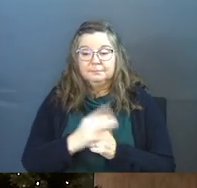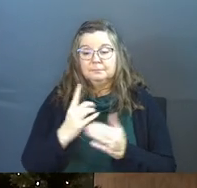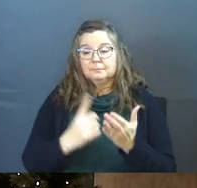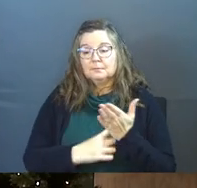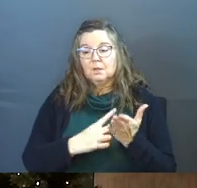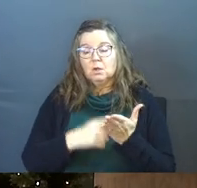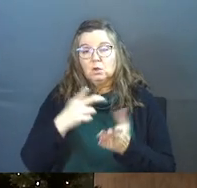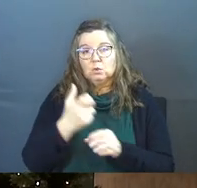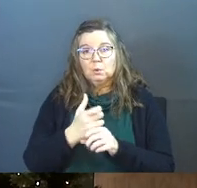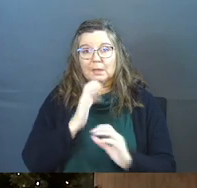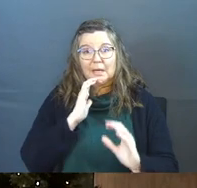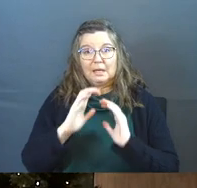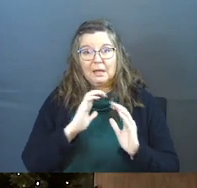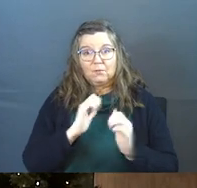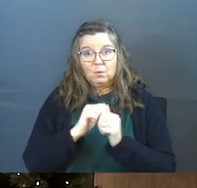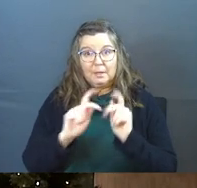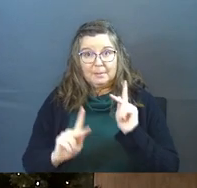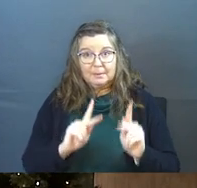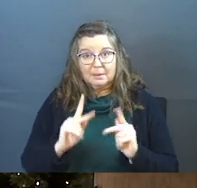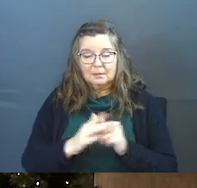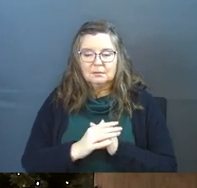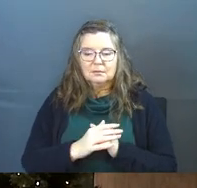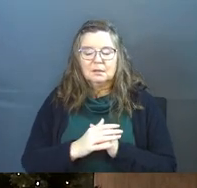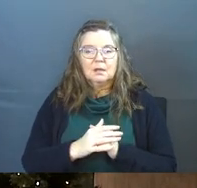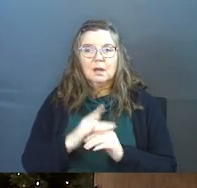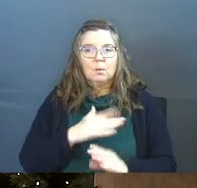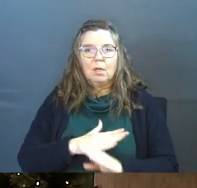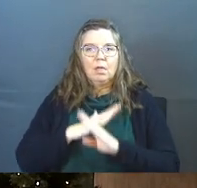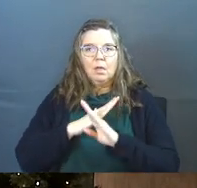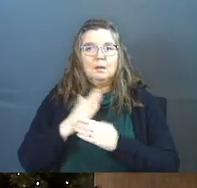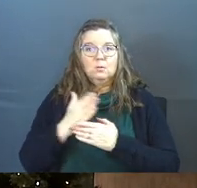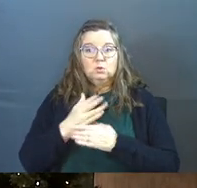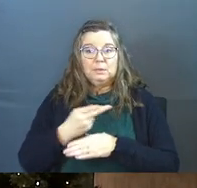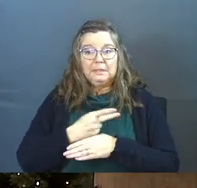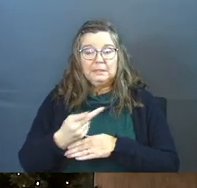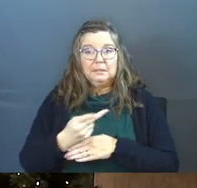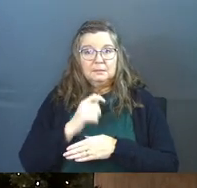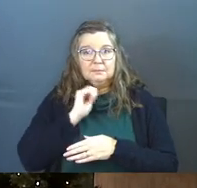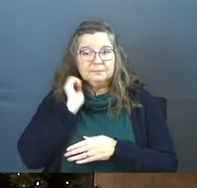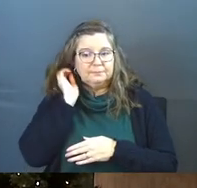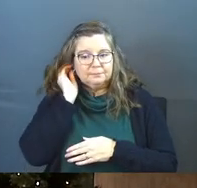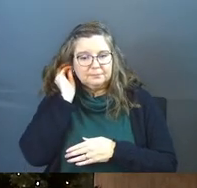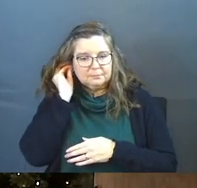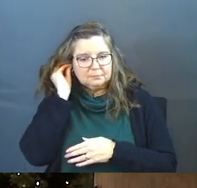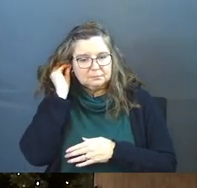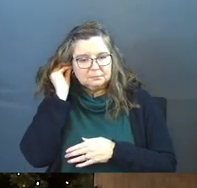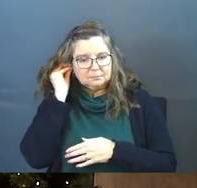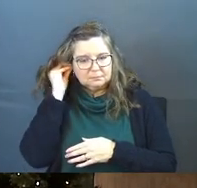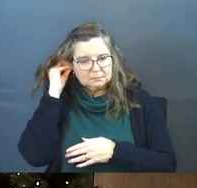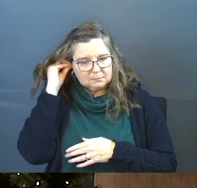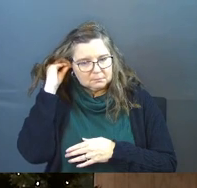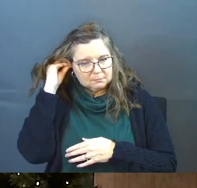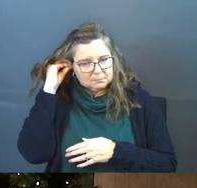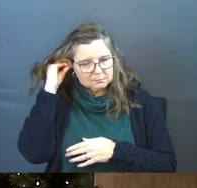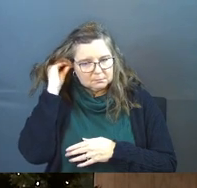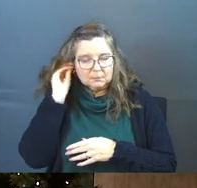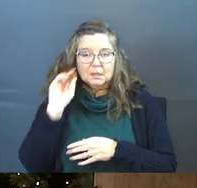saying sometimes you get in a conversation with people and what gets in the way between you and them is merely cultural.